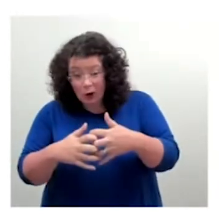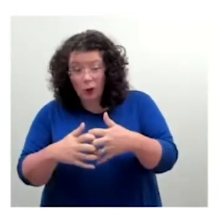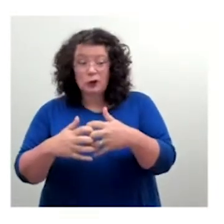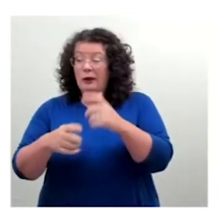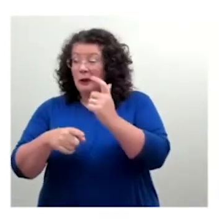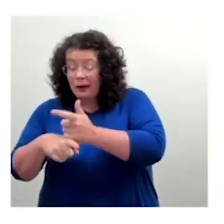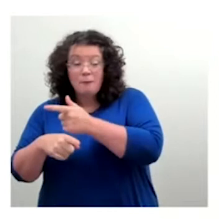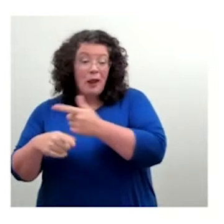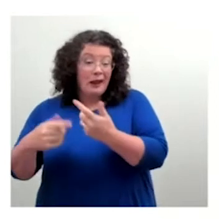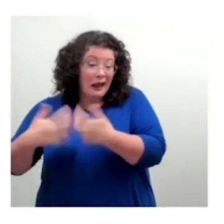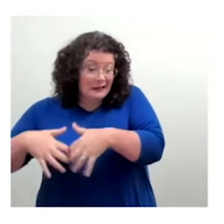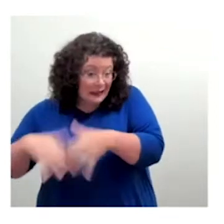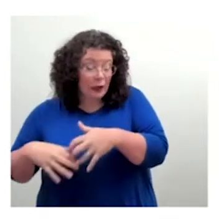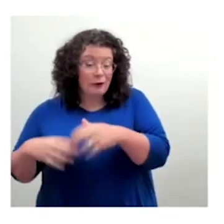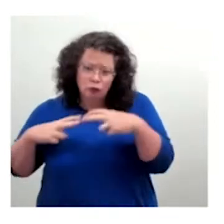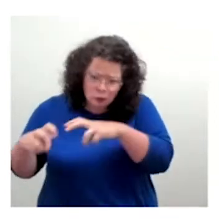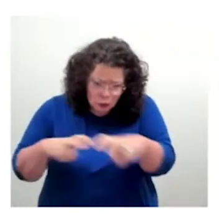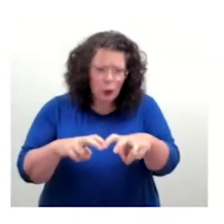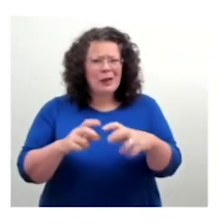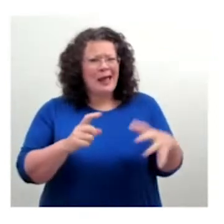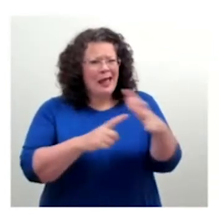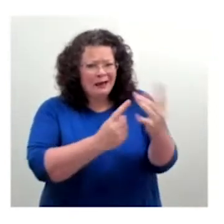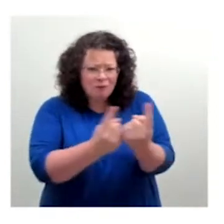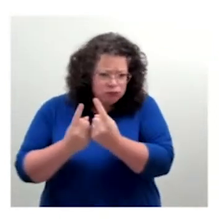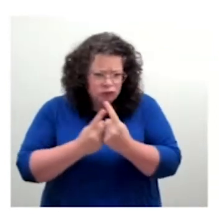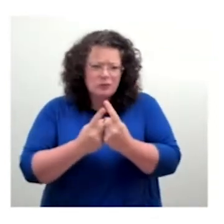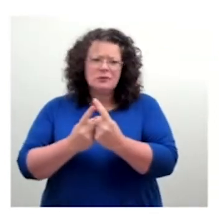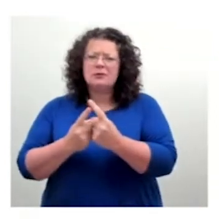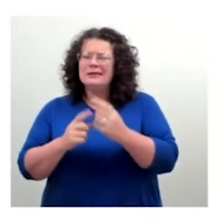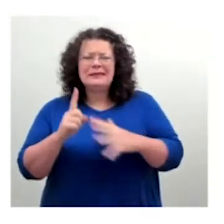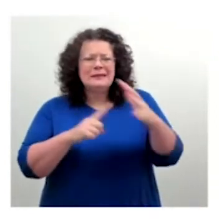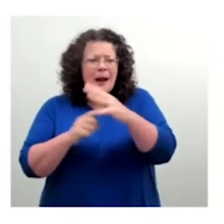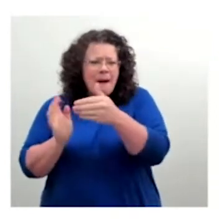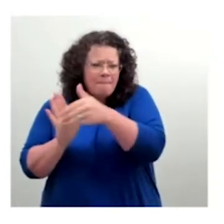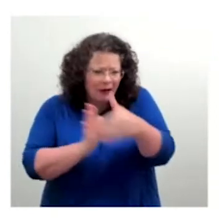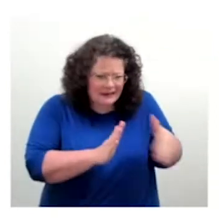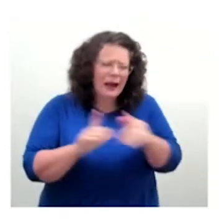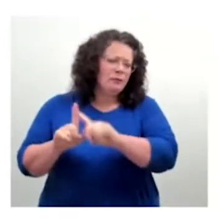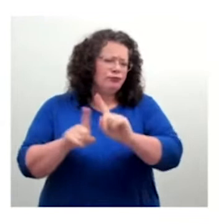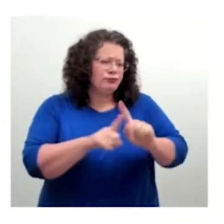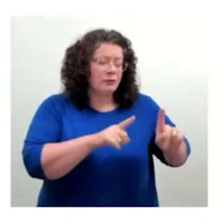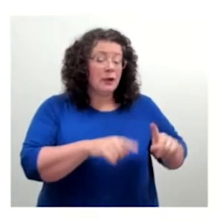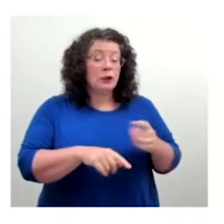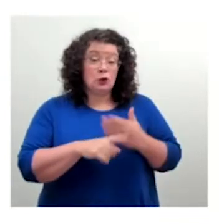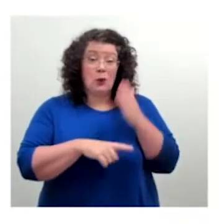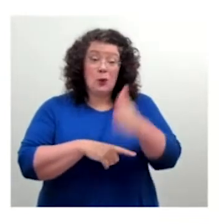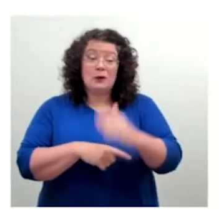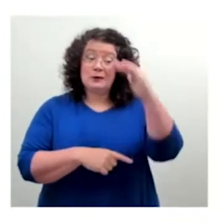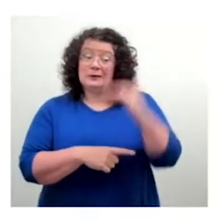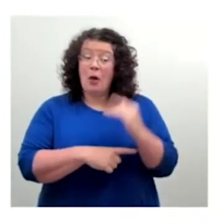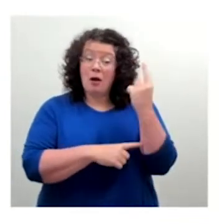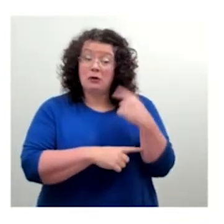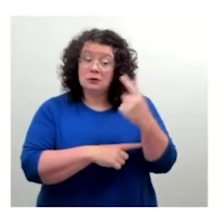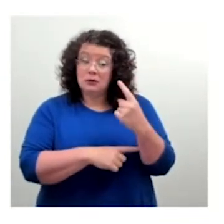And off we went to South London to Dalton Marg's office to begin our education. And that's where things really started to get interesting. And